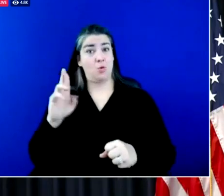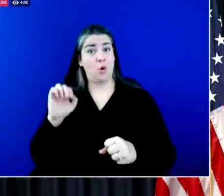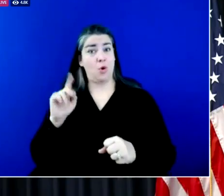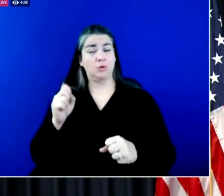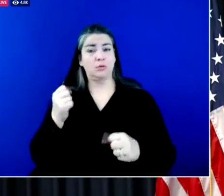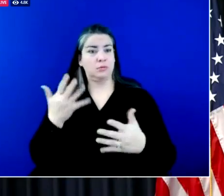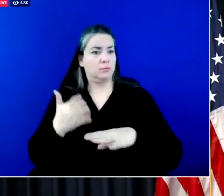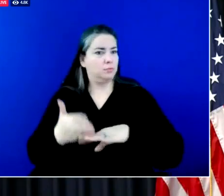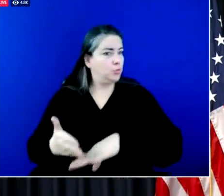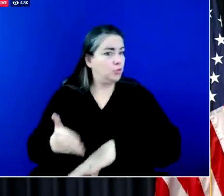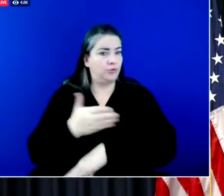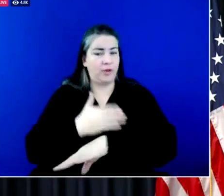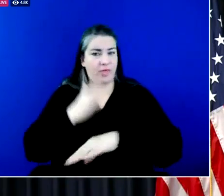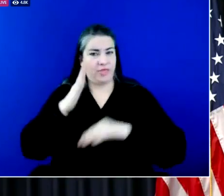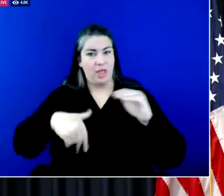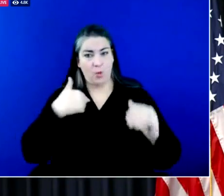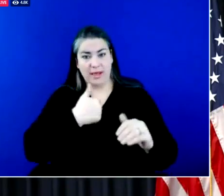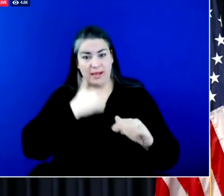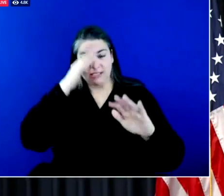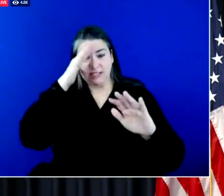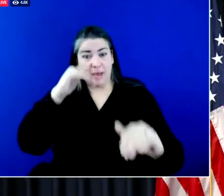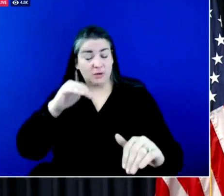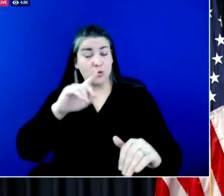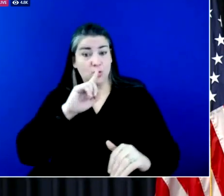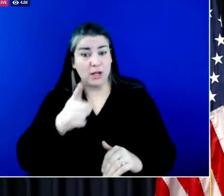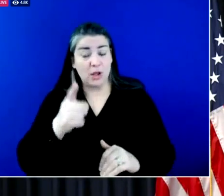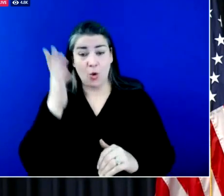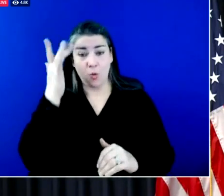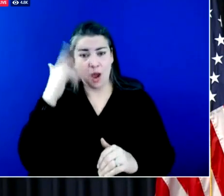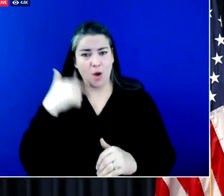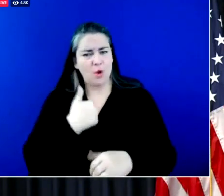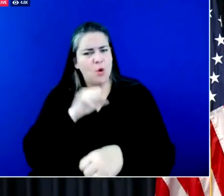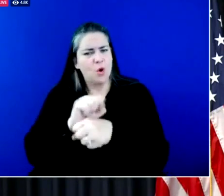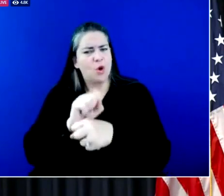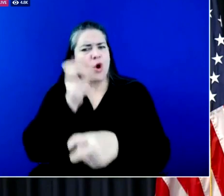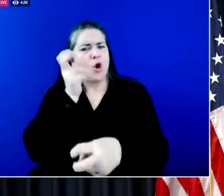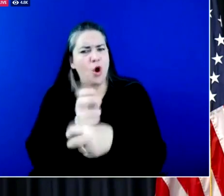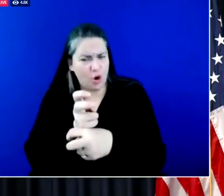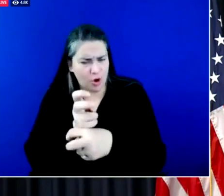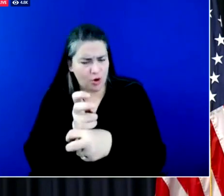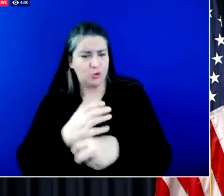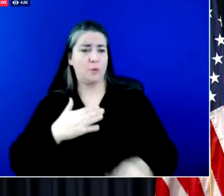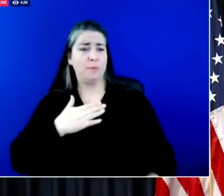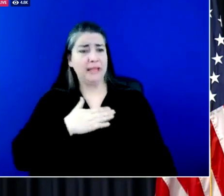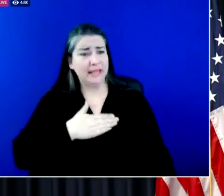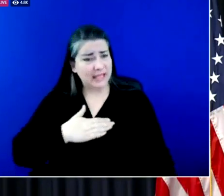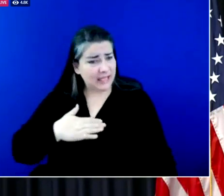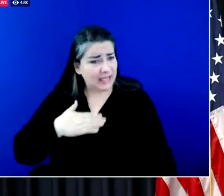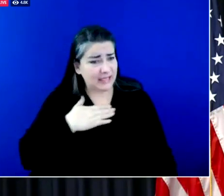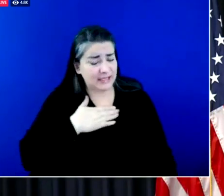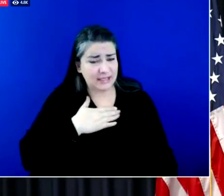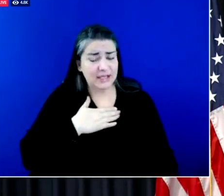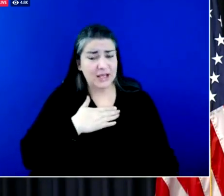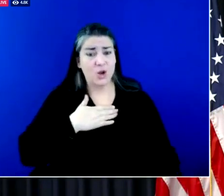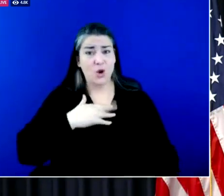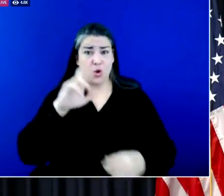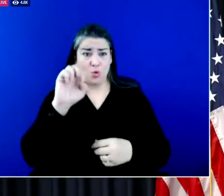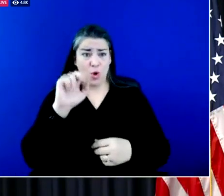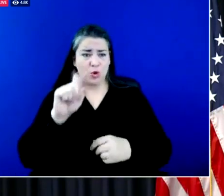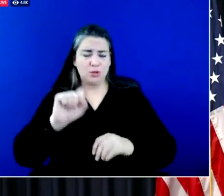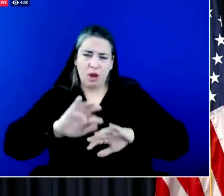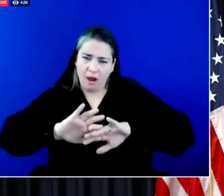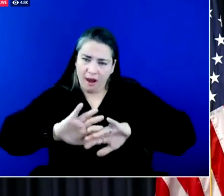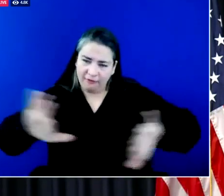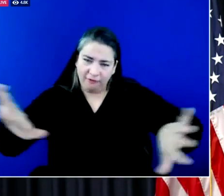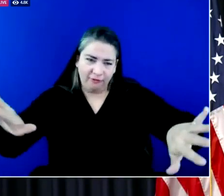expected and it's because of hard work. So please stay off the roads. Give our transportation crews